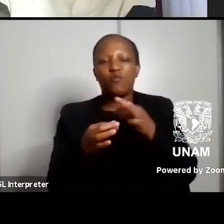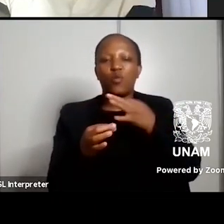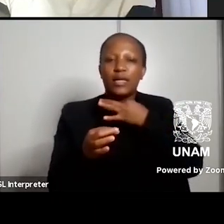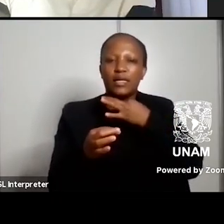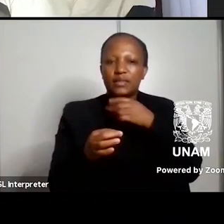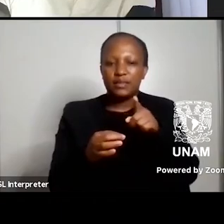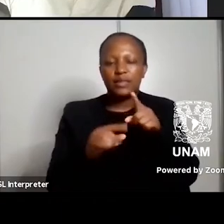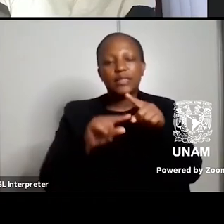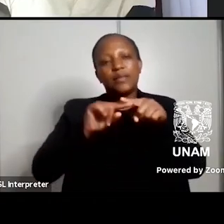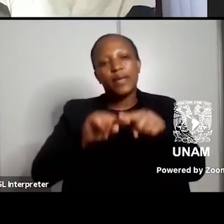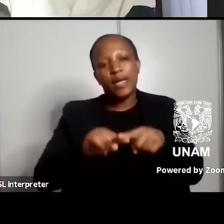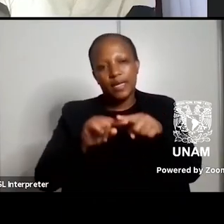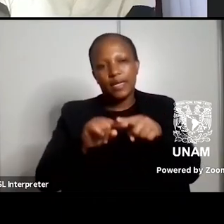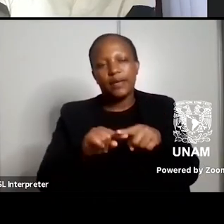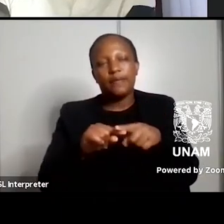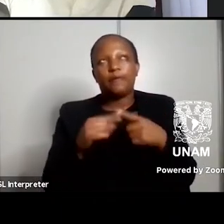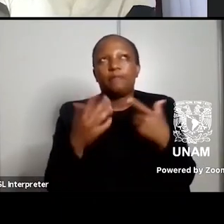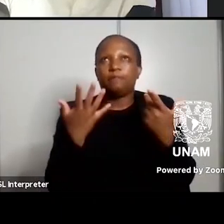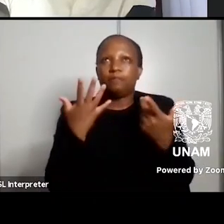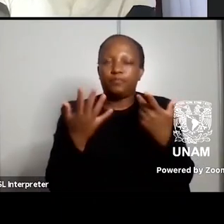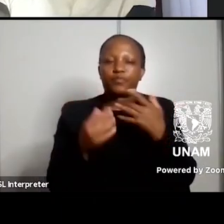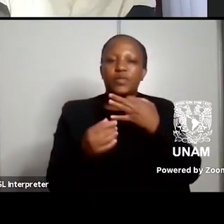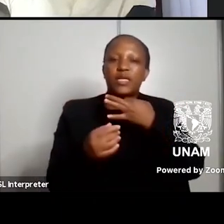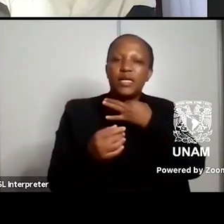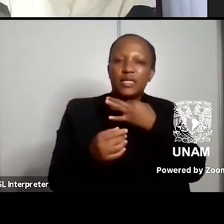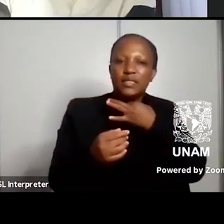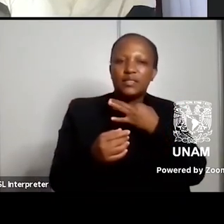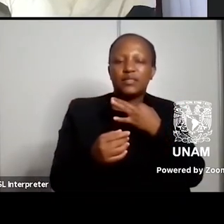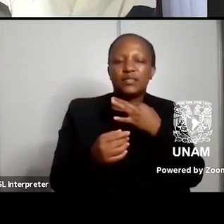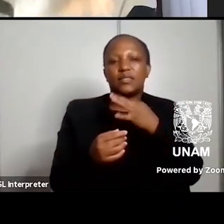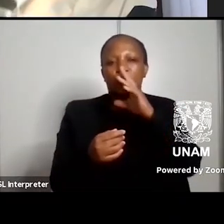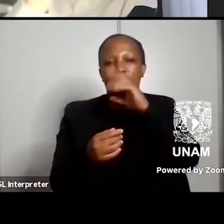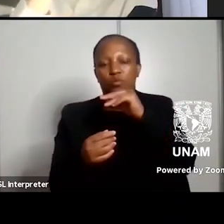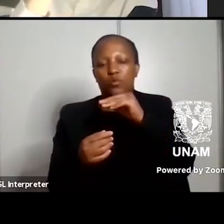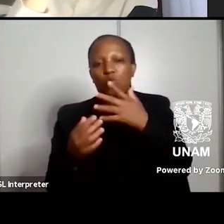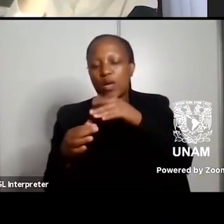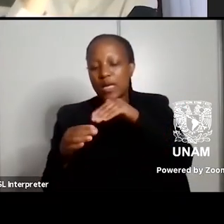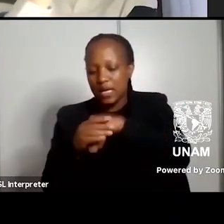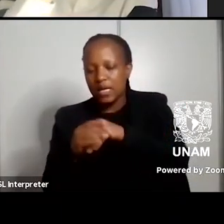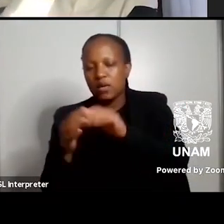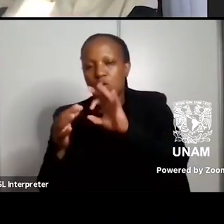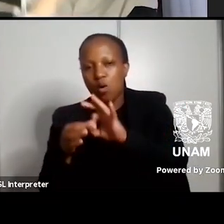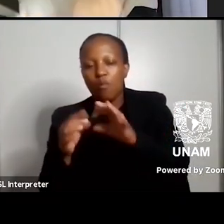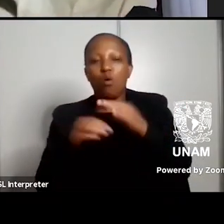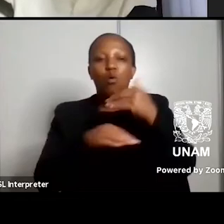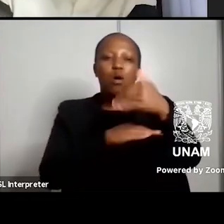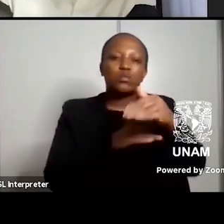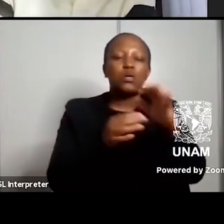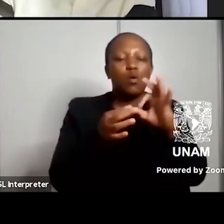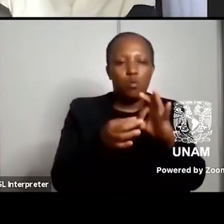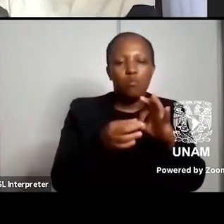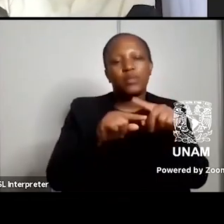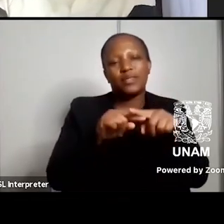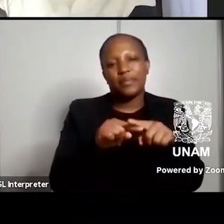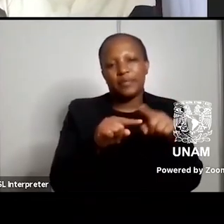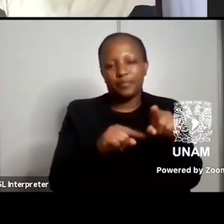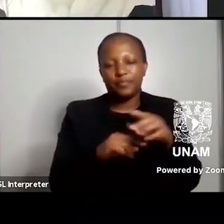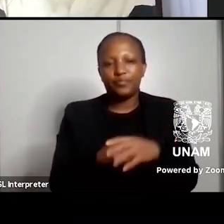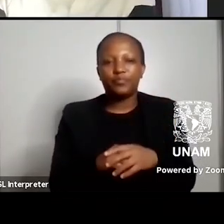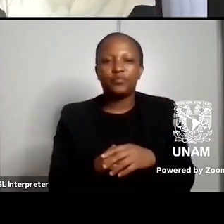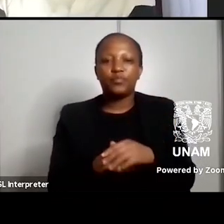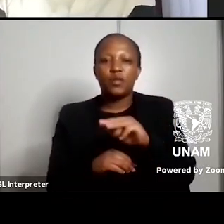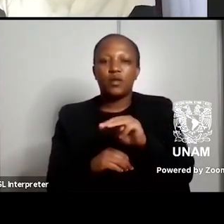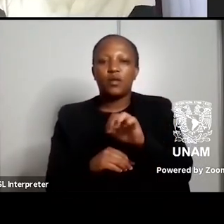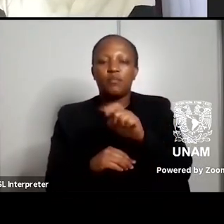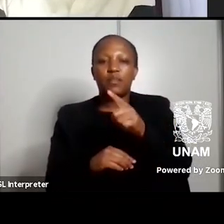depends also whether you're looking at english languages spoken within homes or outside of homes um in mexico it's a very different